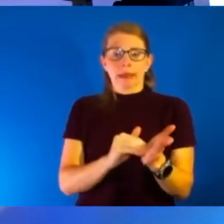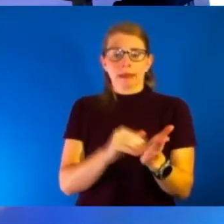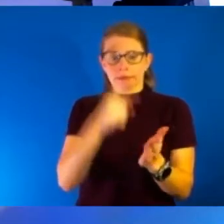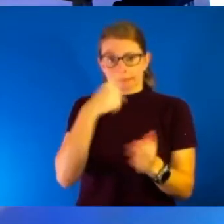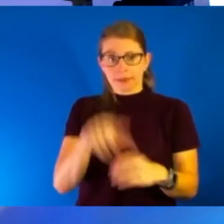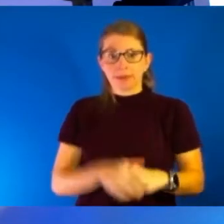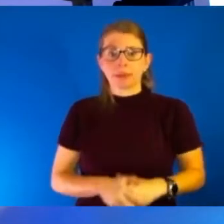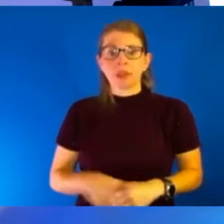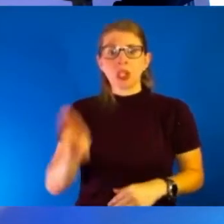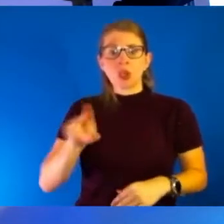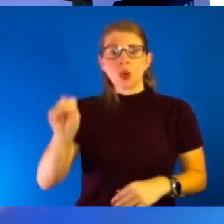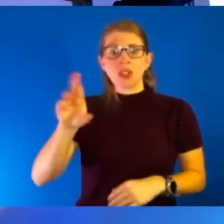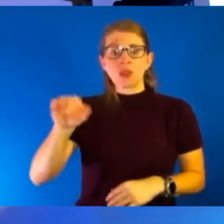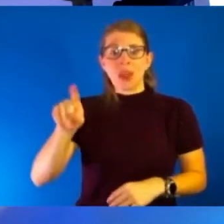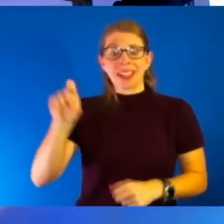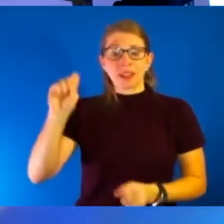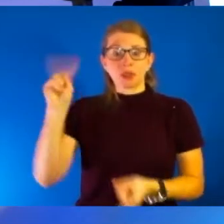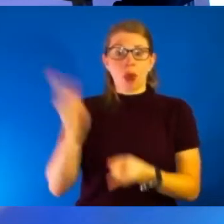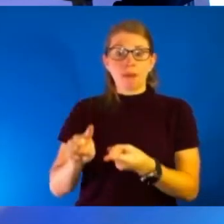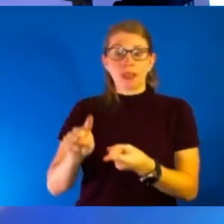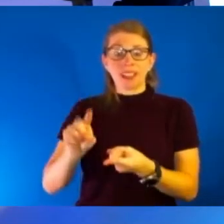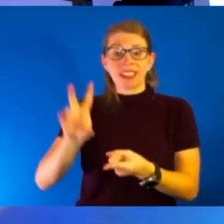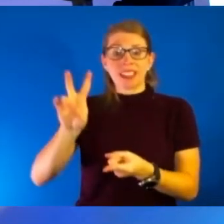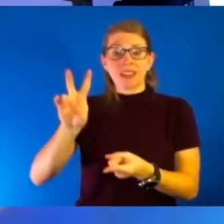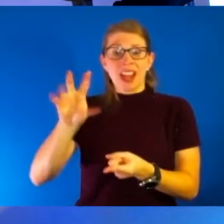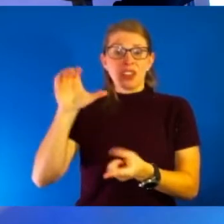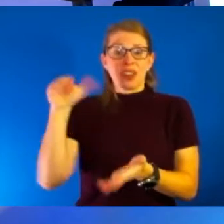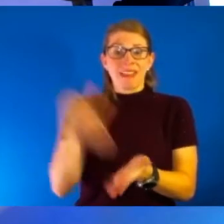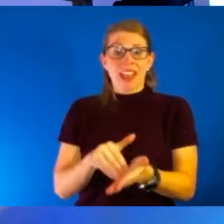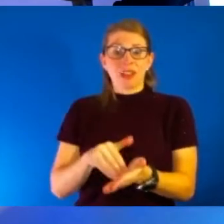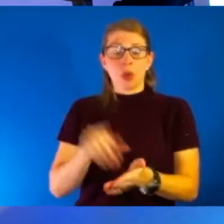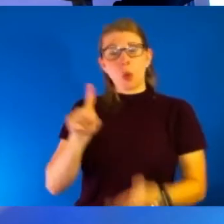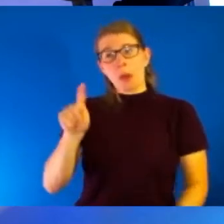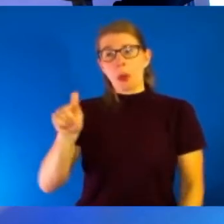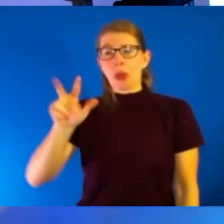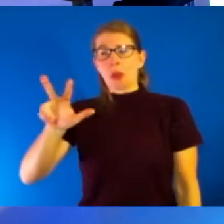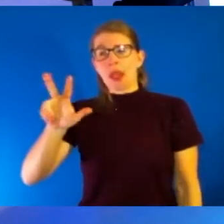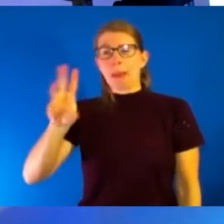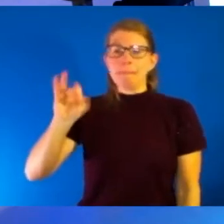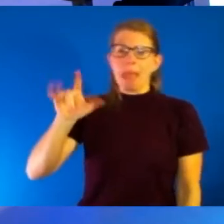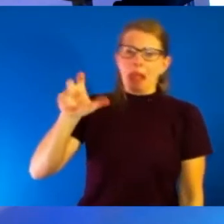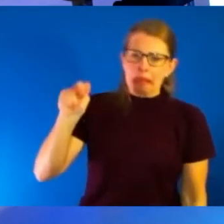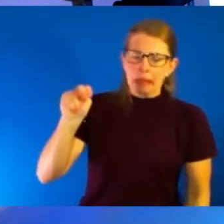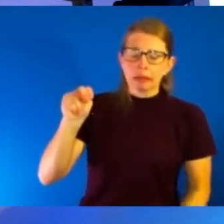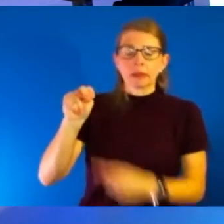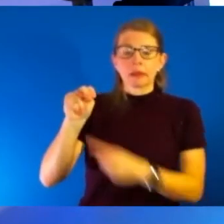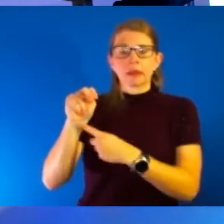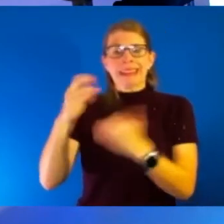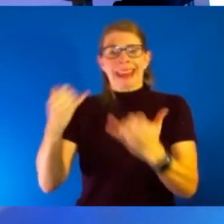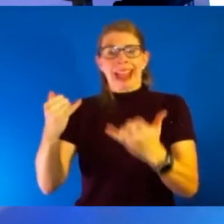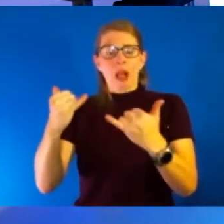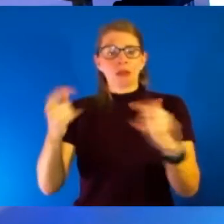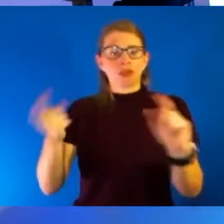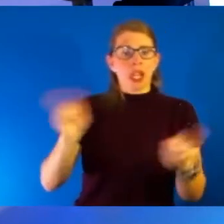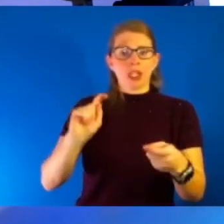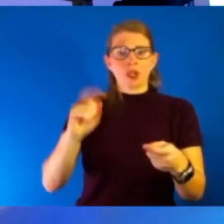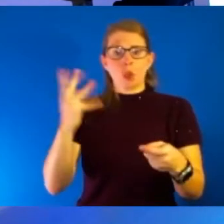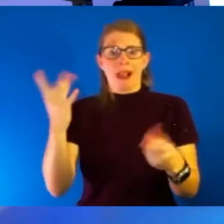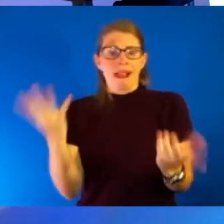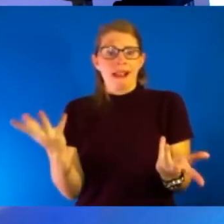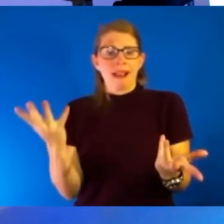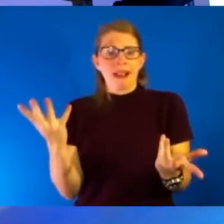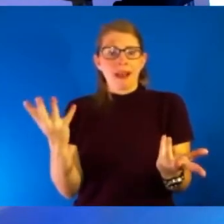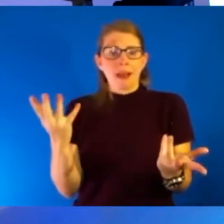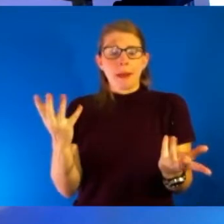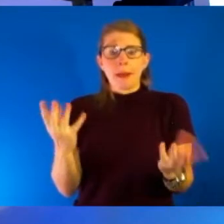rates have dropped about 700,000 a day. We're back up to 1.3, 1.4 million. Talk to us. Why the change? What's going on out there that's getting so many more